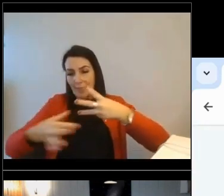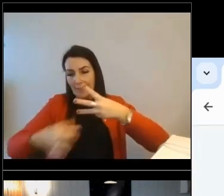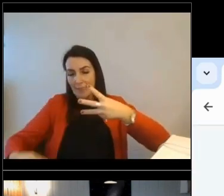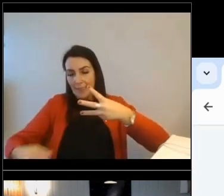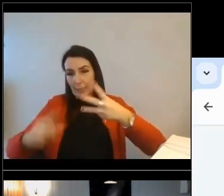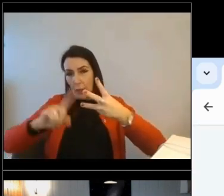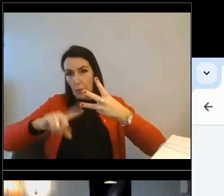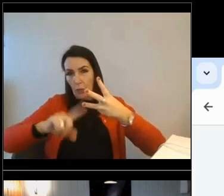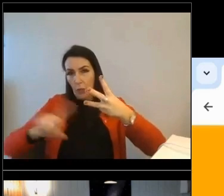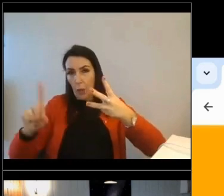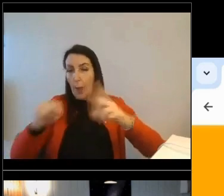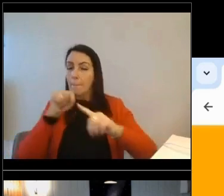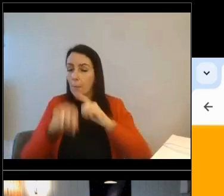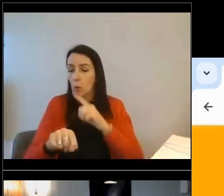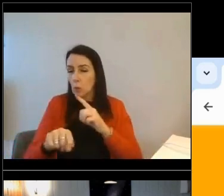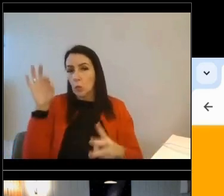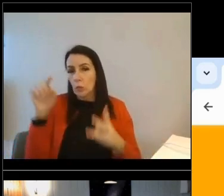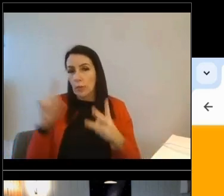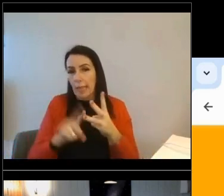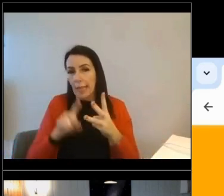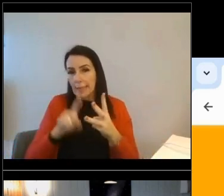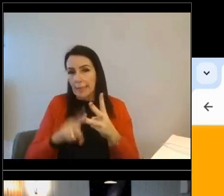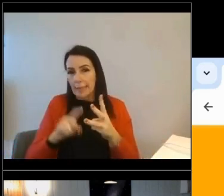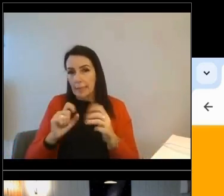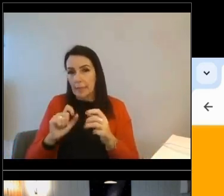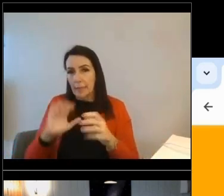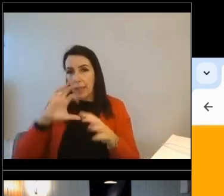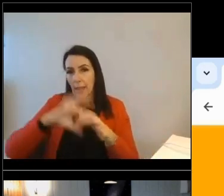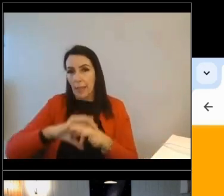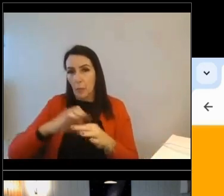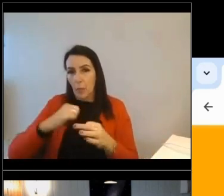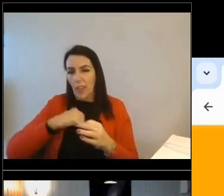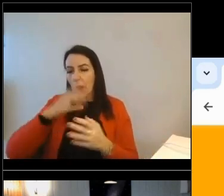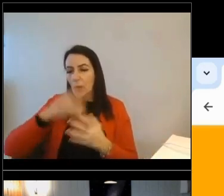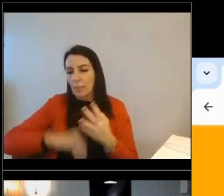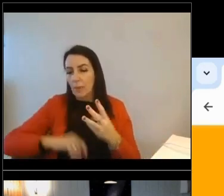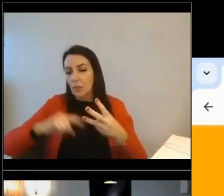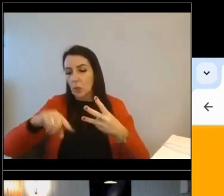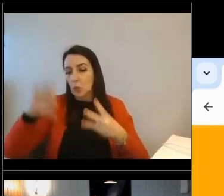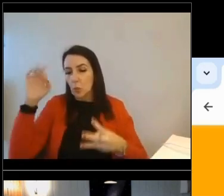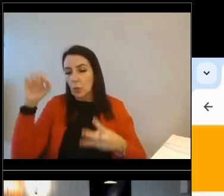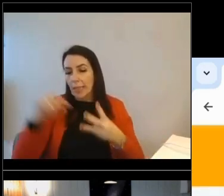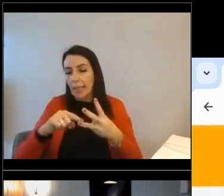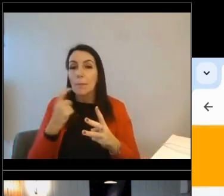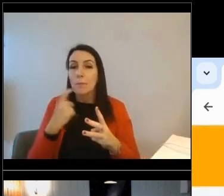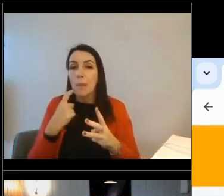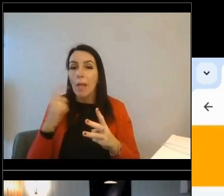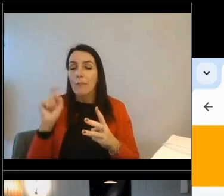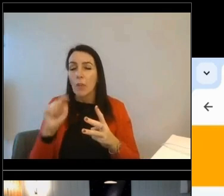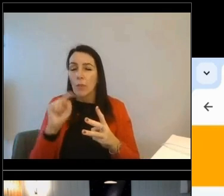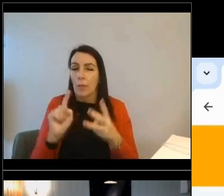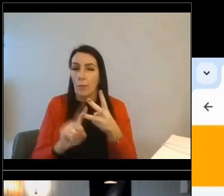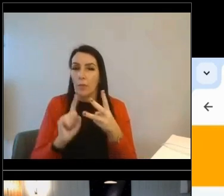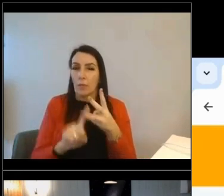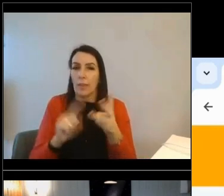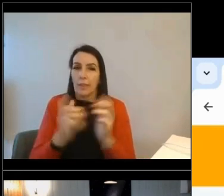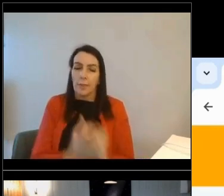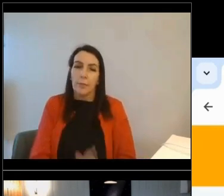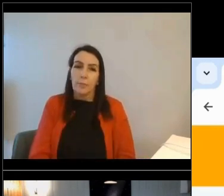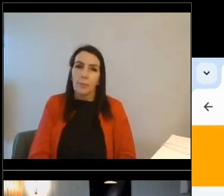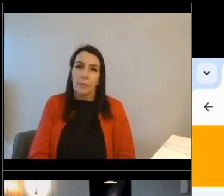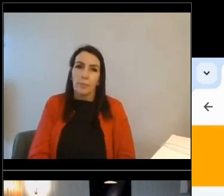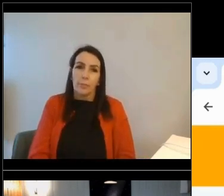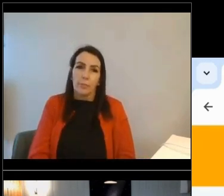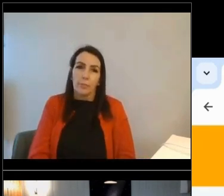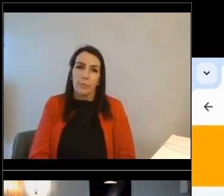is the one that most will choose based on our experience, because it's the simplest one really to start with. You can